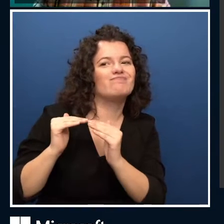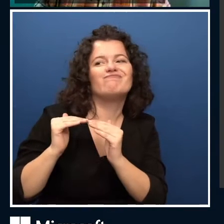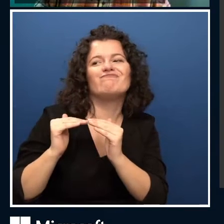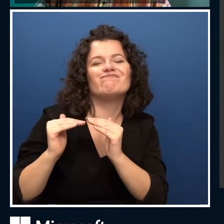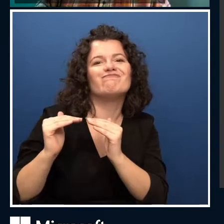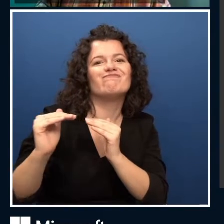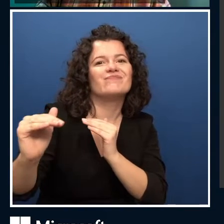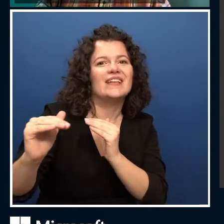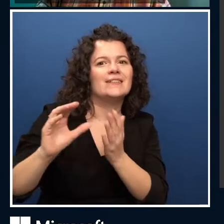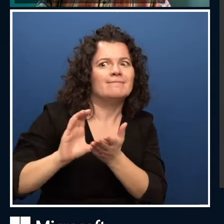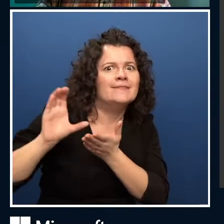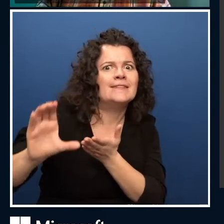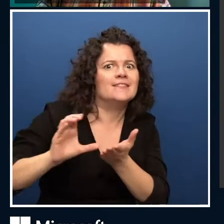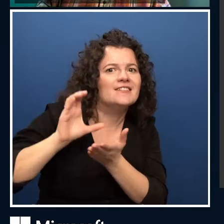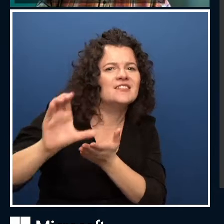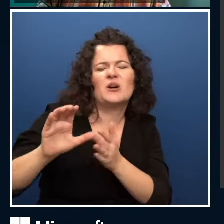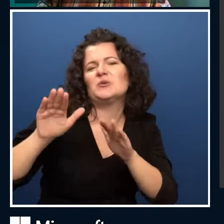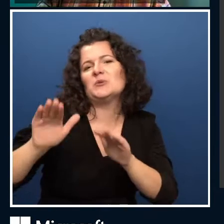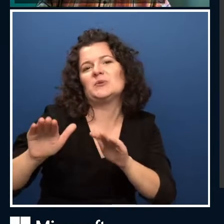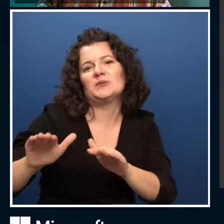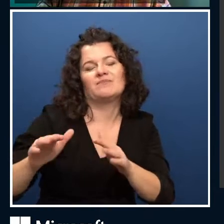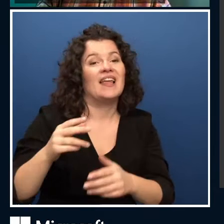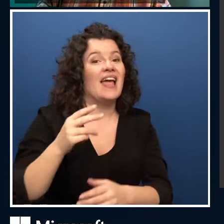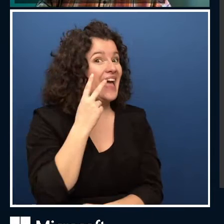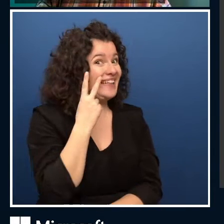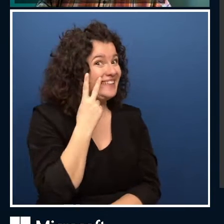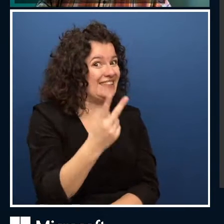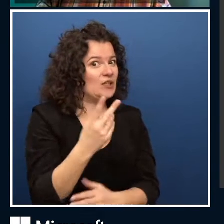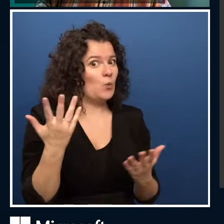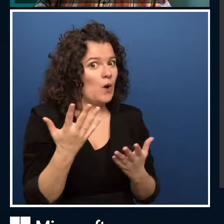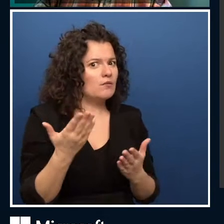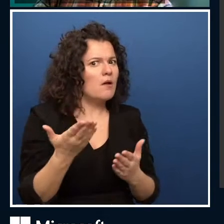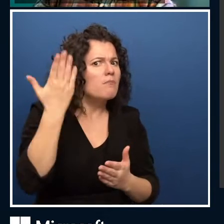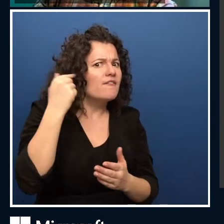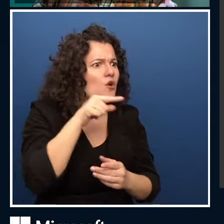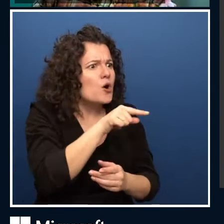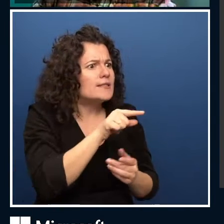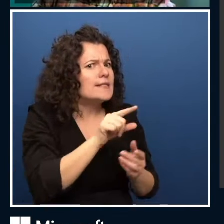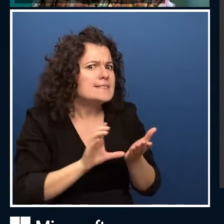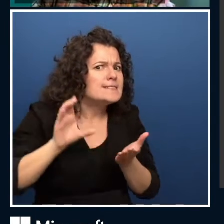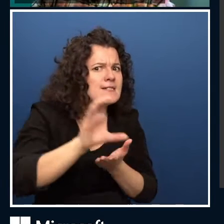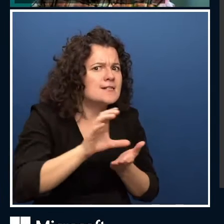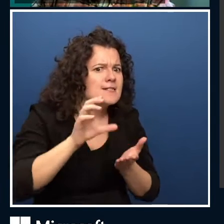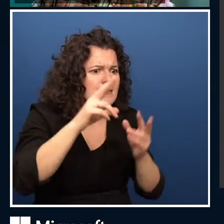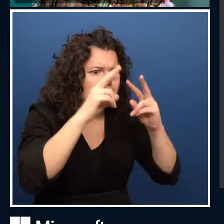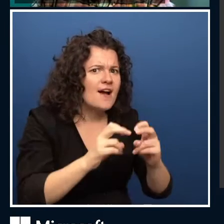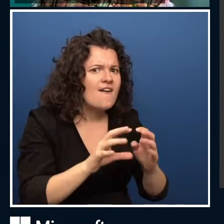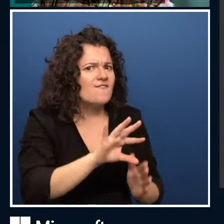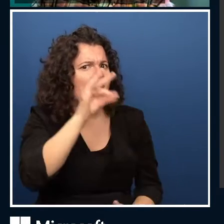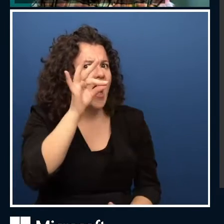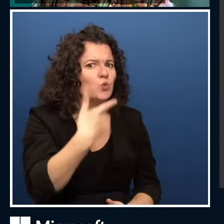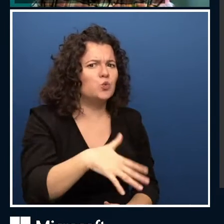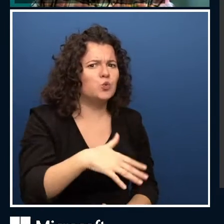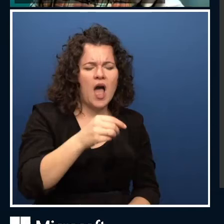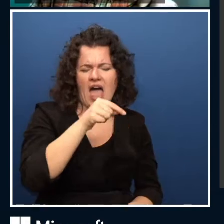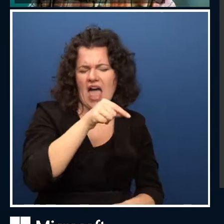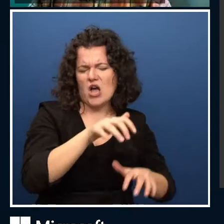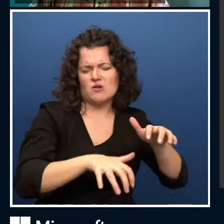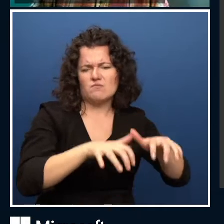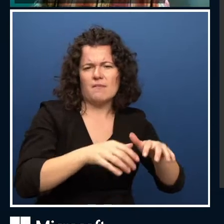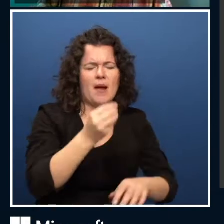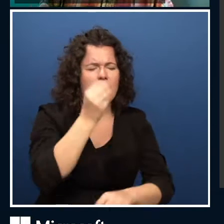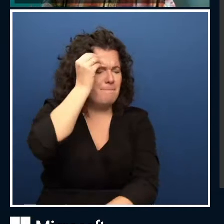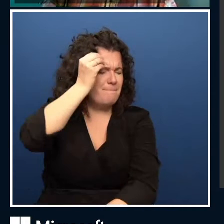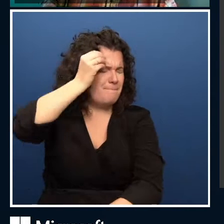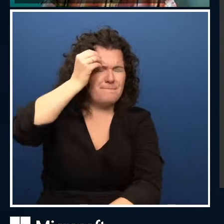because raised expectations were not met. And one of the things that actually happened was super critical feedback. Things